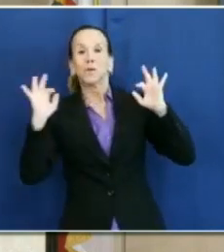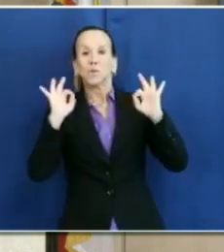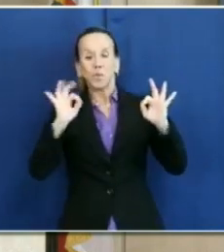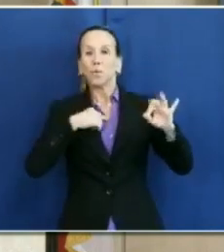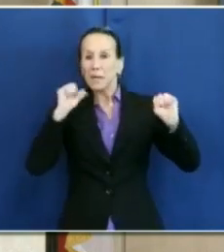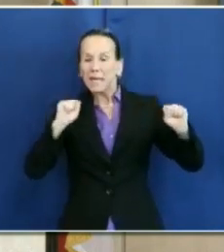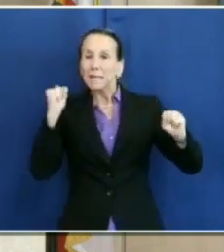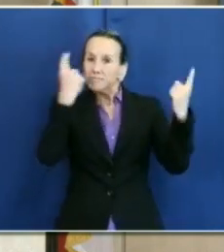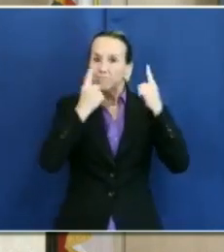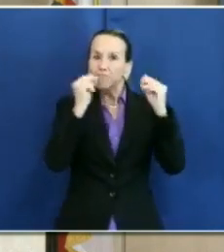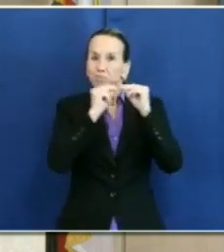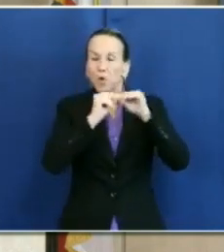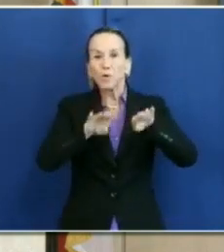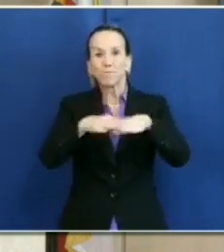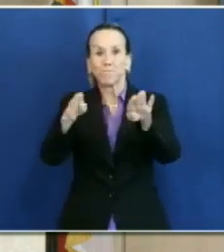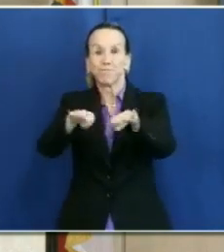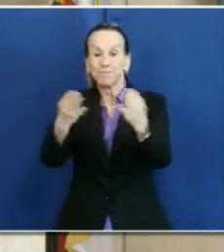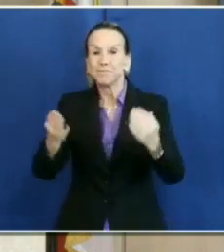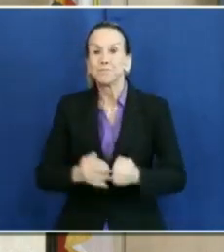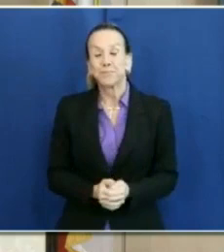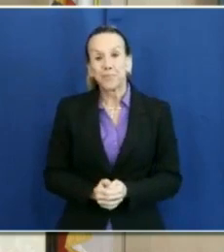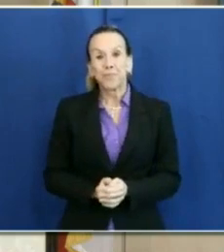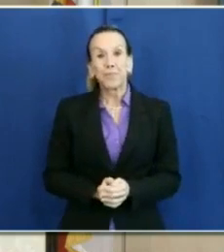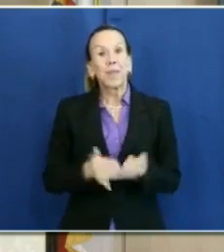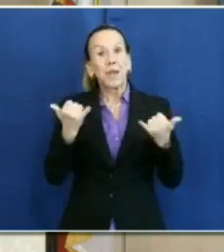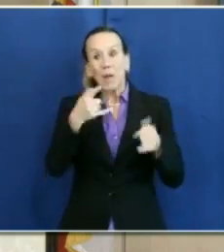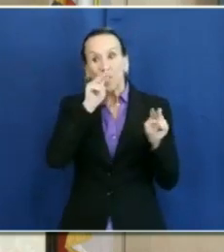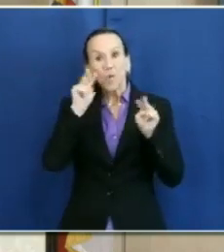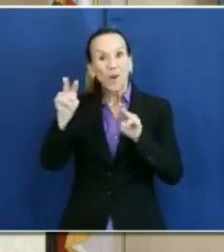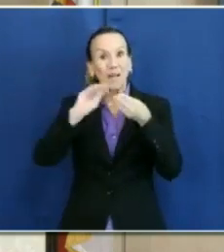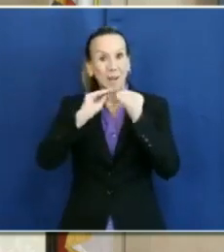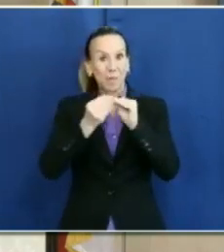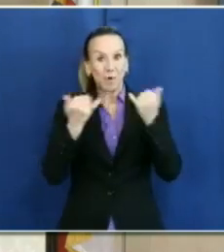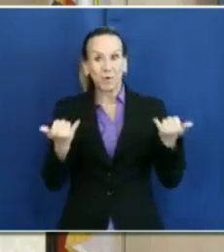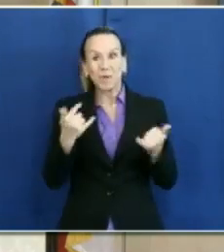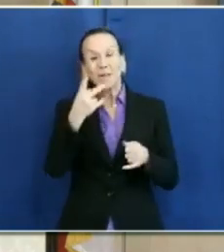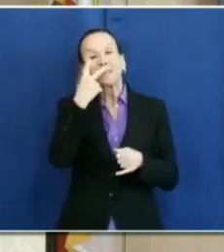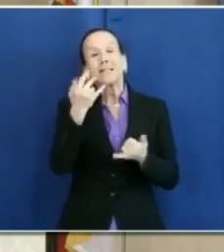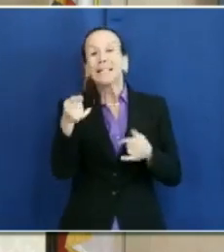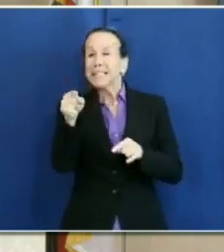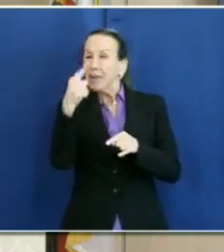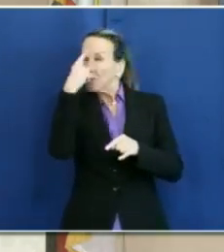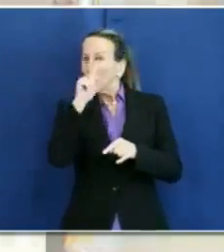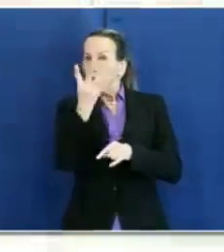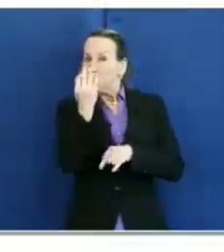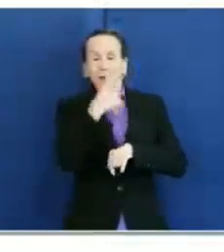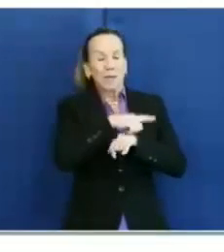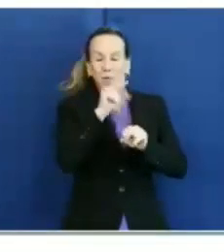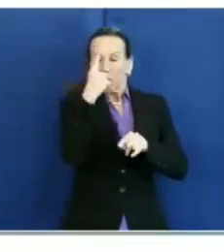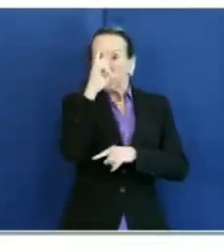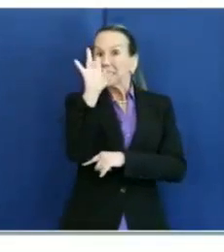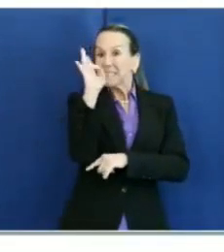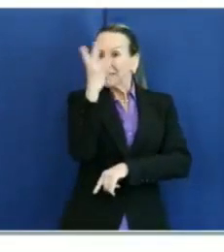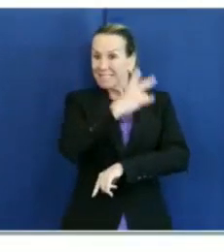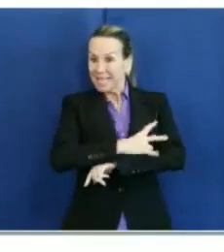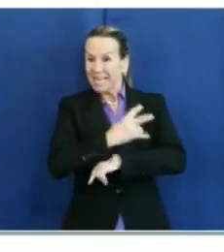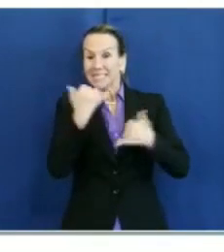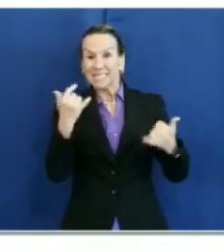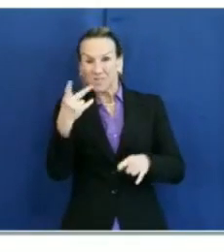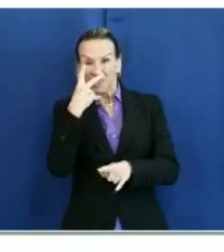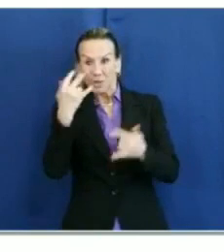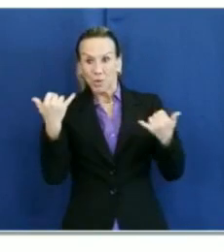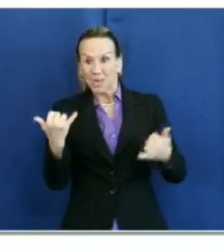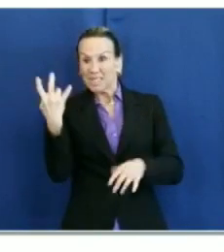all of those issues. Let's jump into our numbers today. Seven-day average of testing, reporting 7,798.